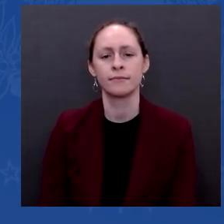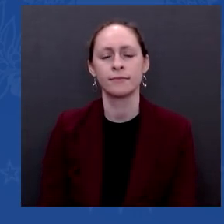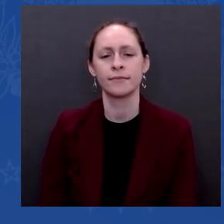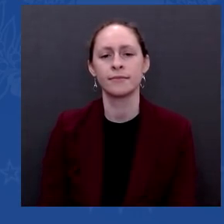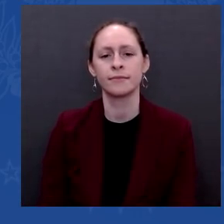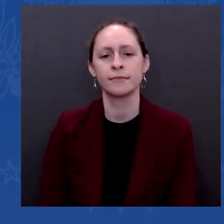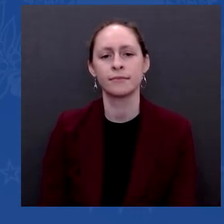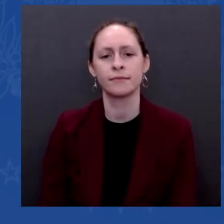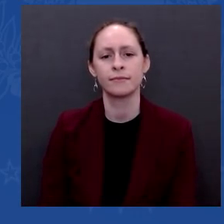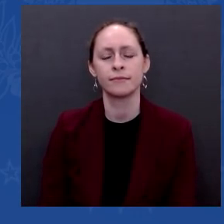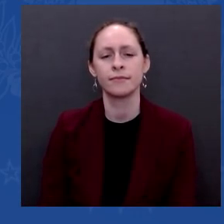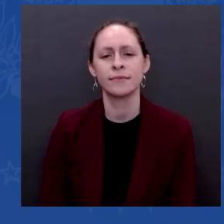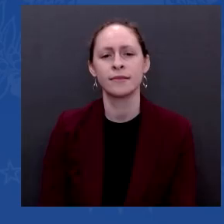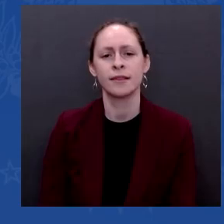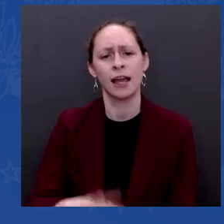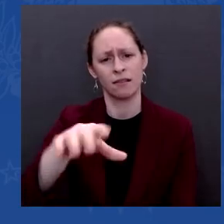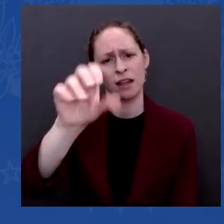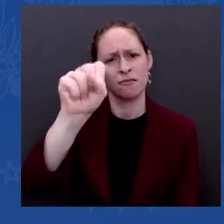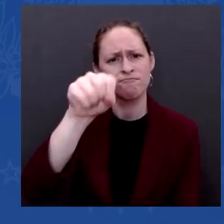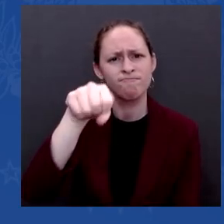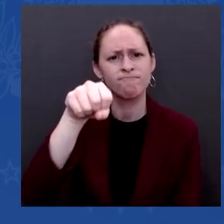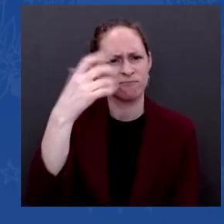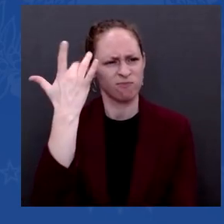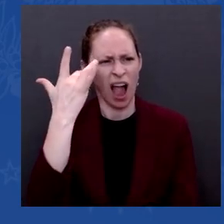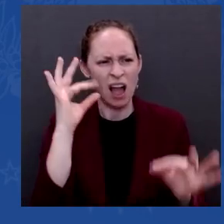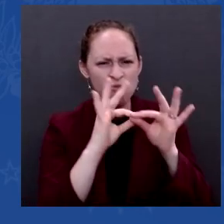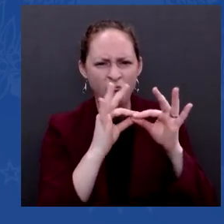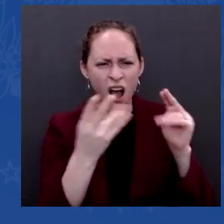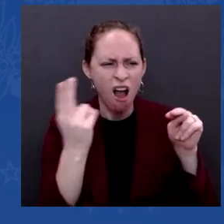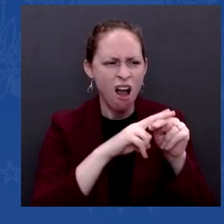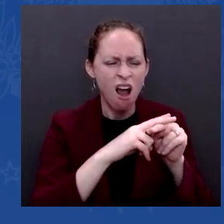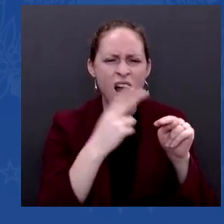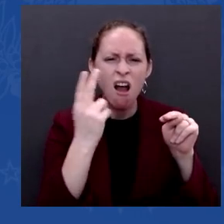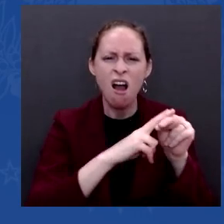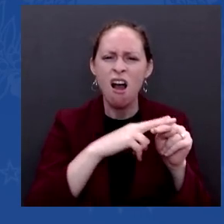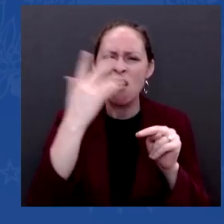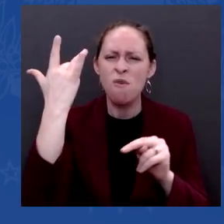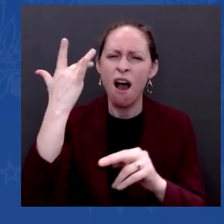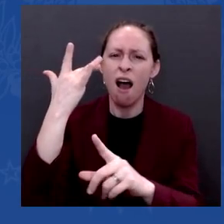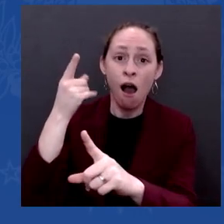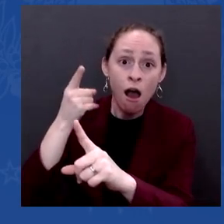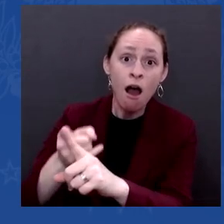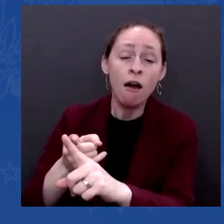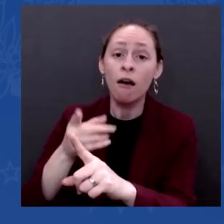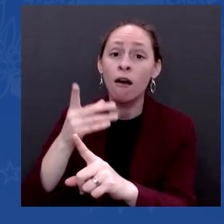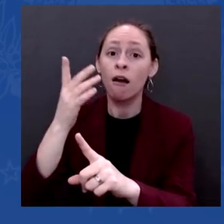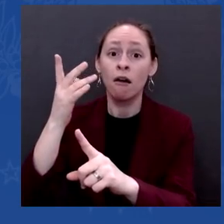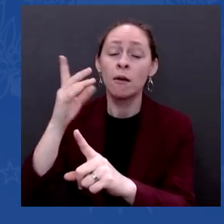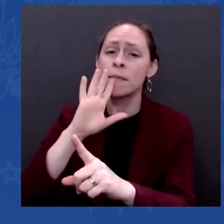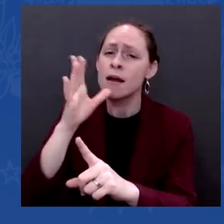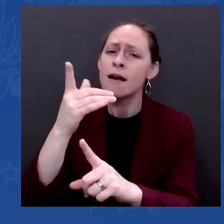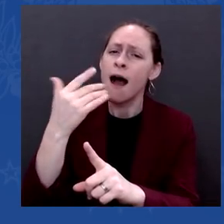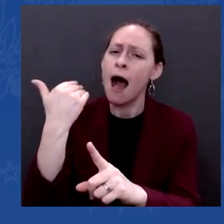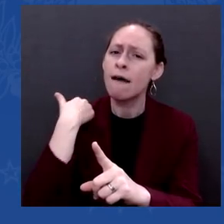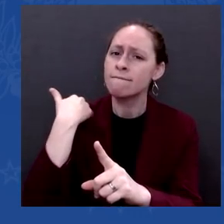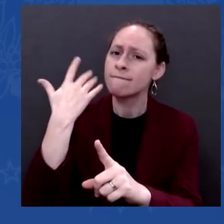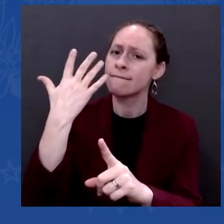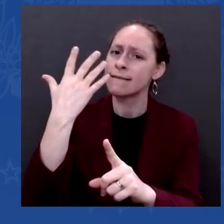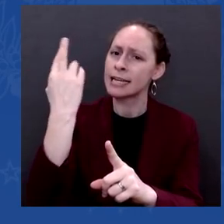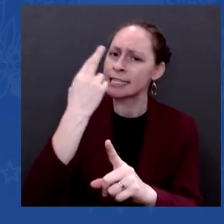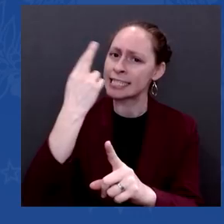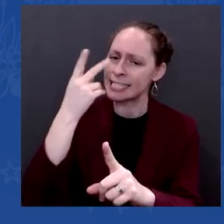a decade. But over time, it has reduced competition, squeezed out small businesses and farmers,